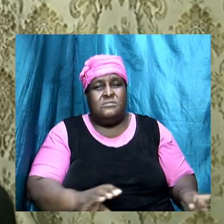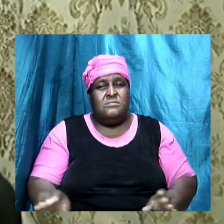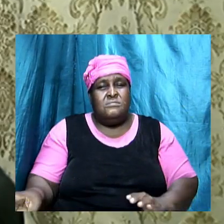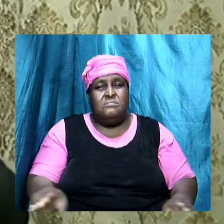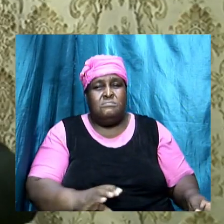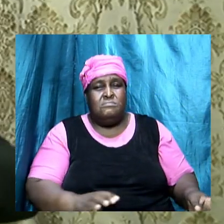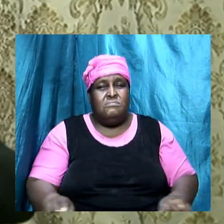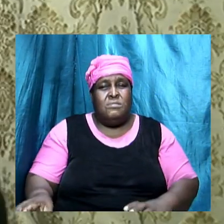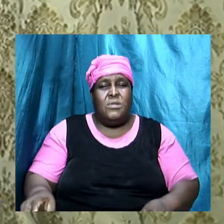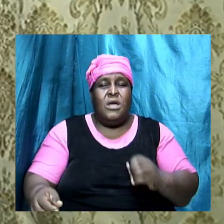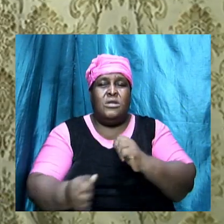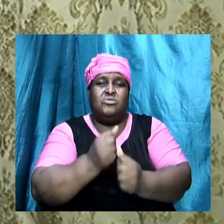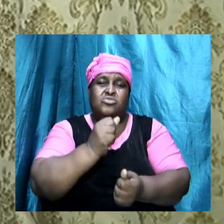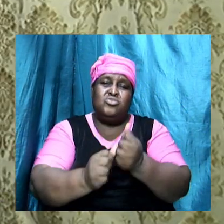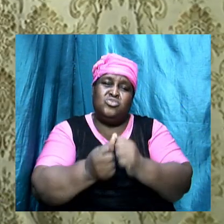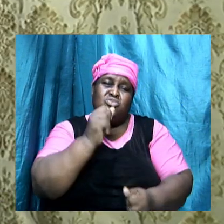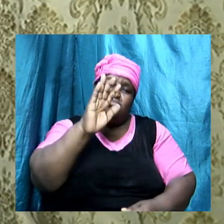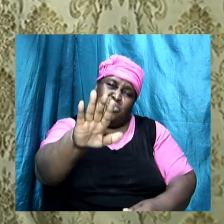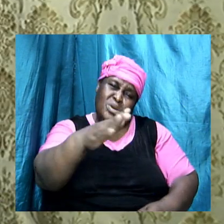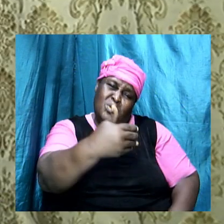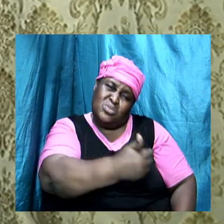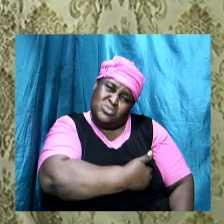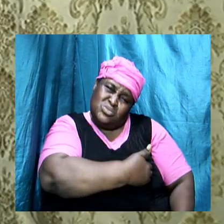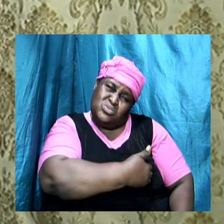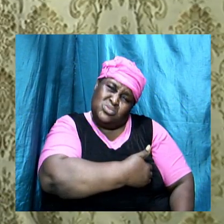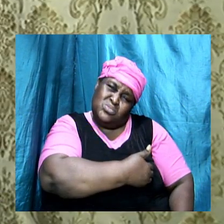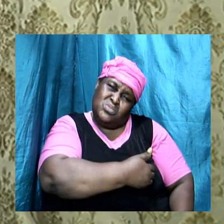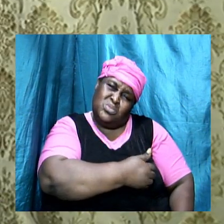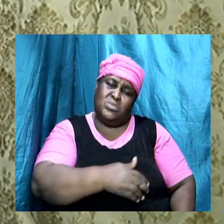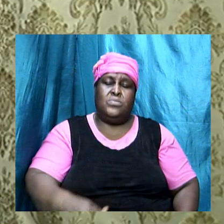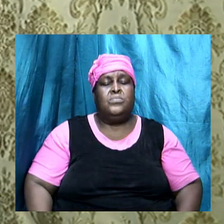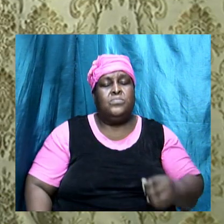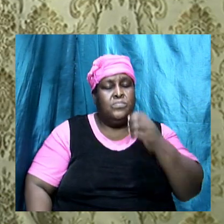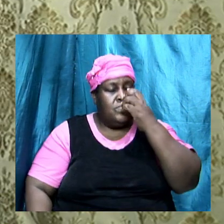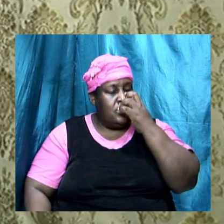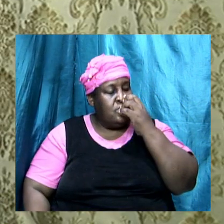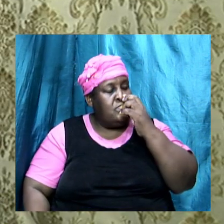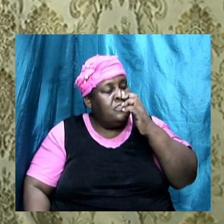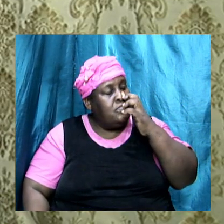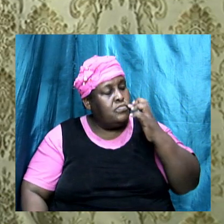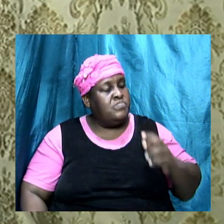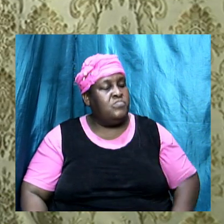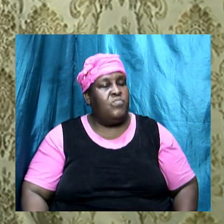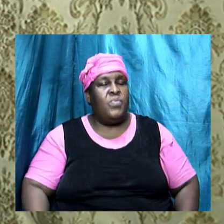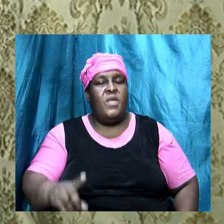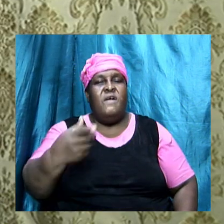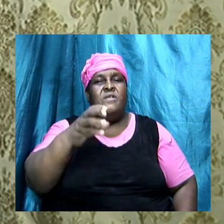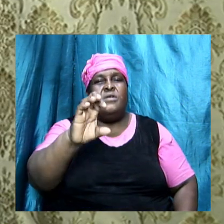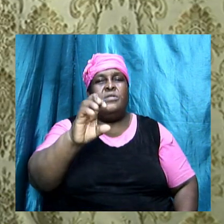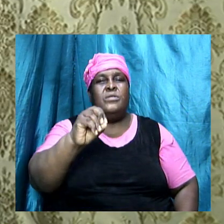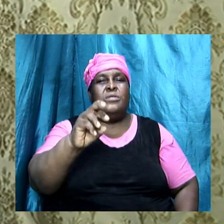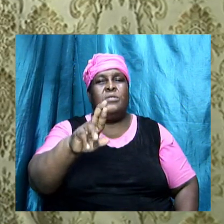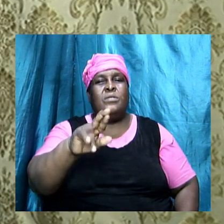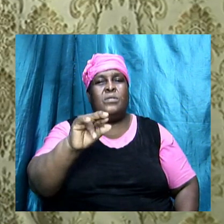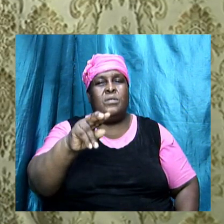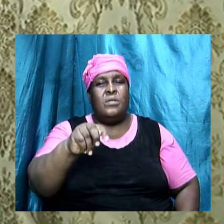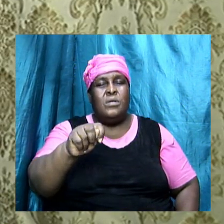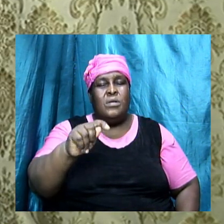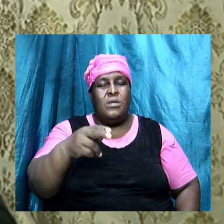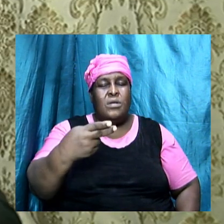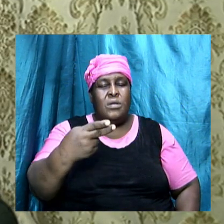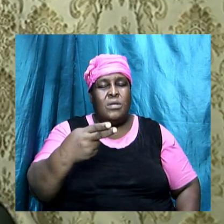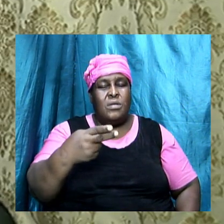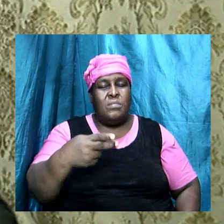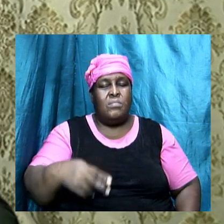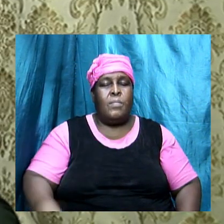and to destroy yourself. And let us find 1 Corinthians 6, 18, and to